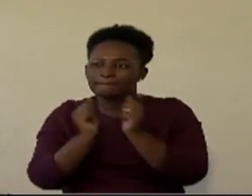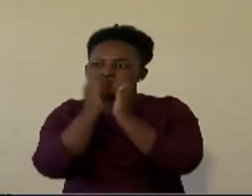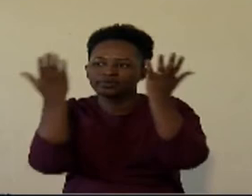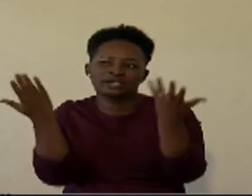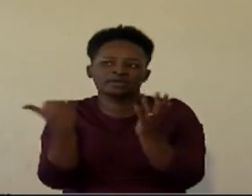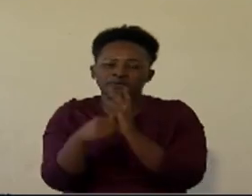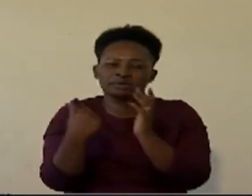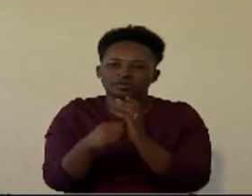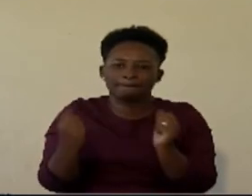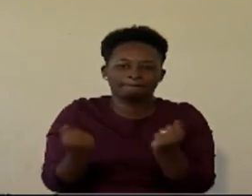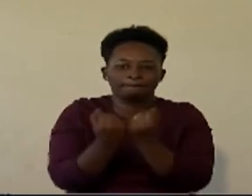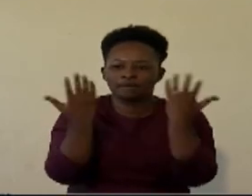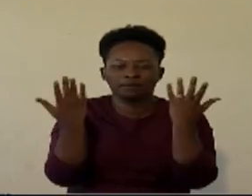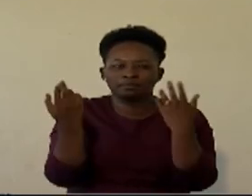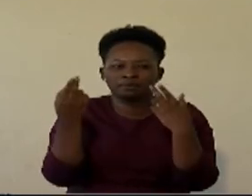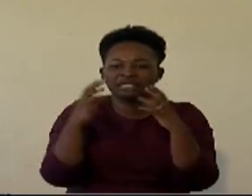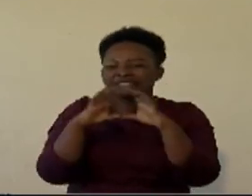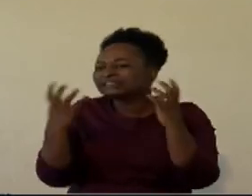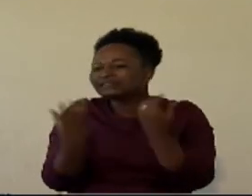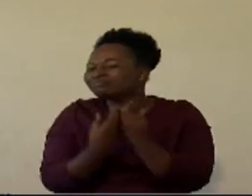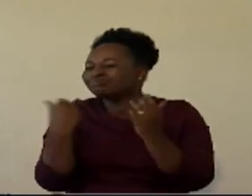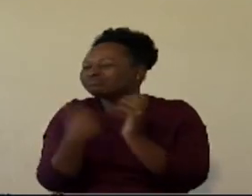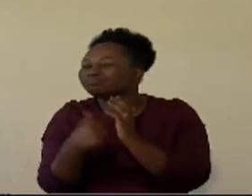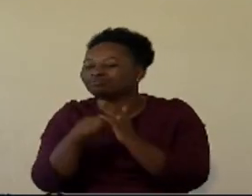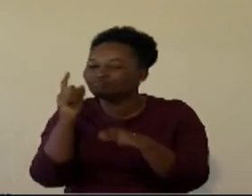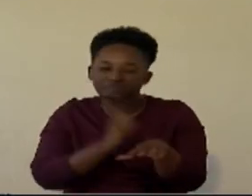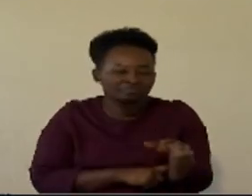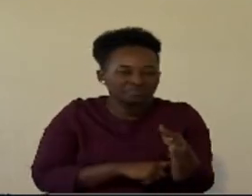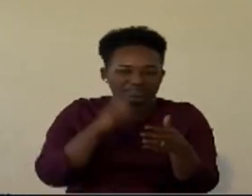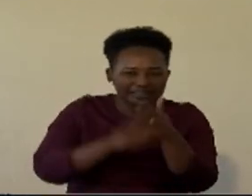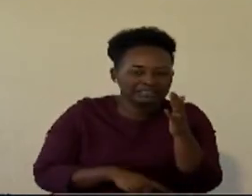a component, an engine, a section